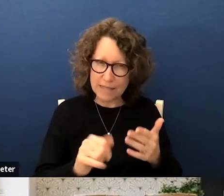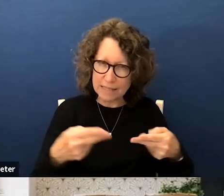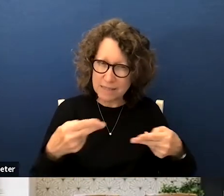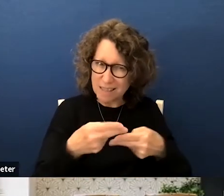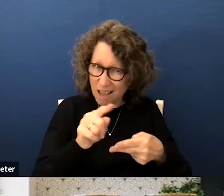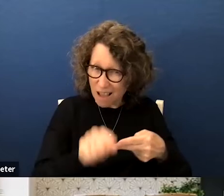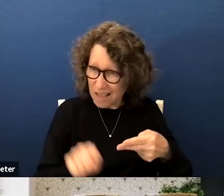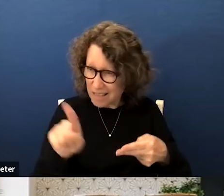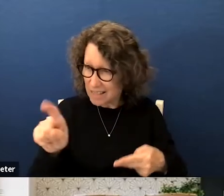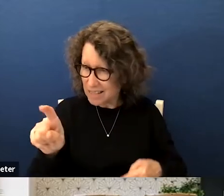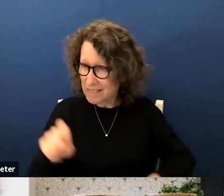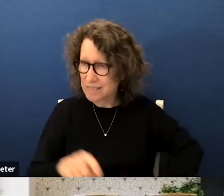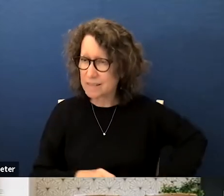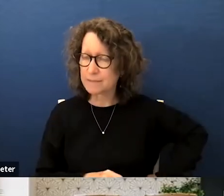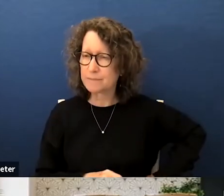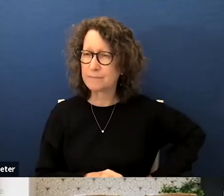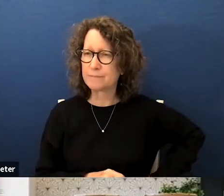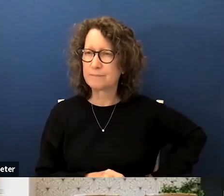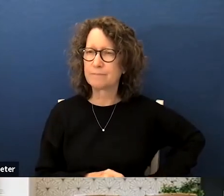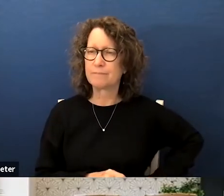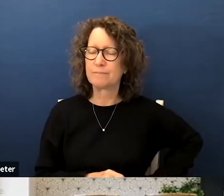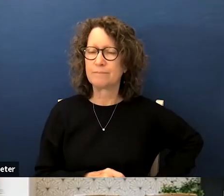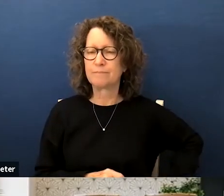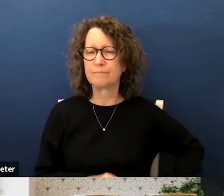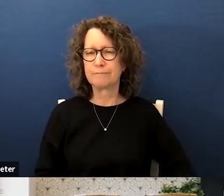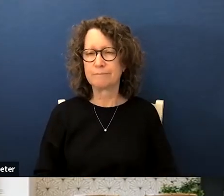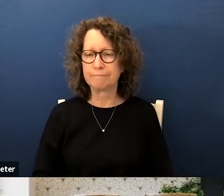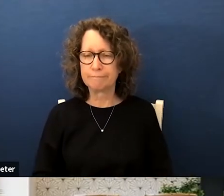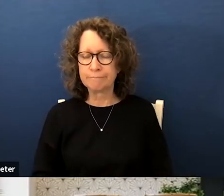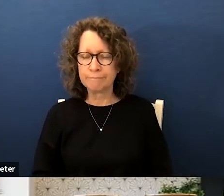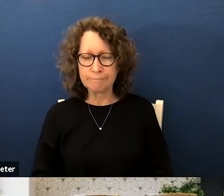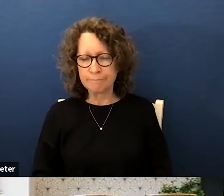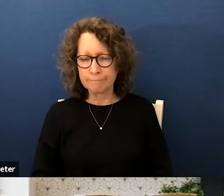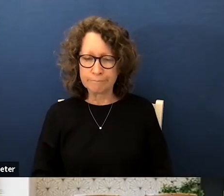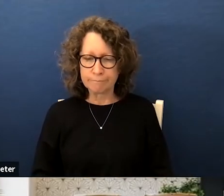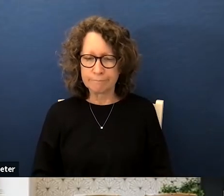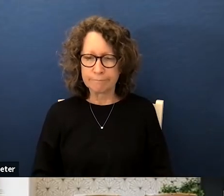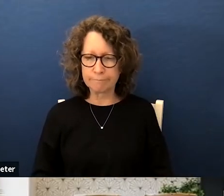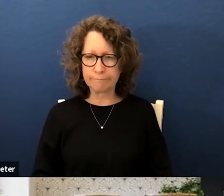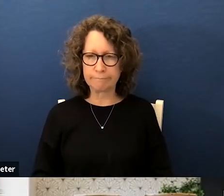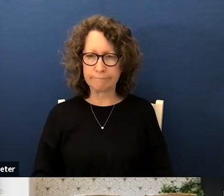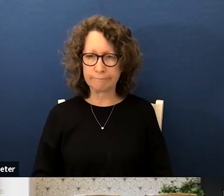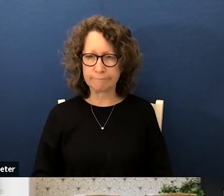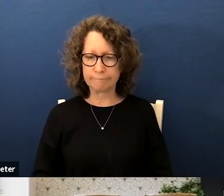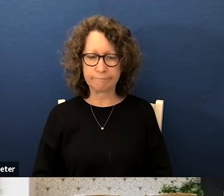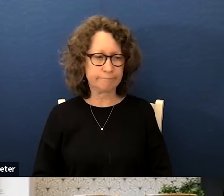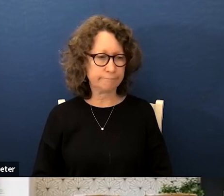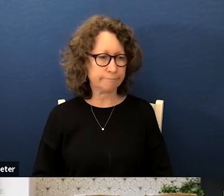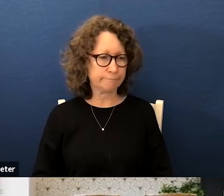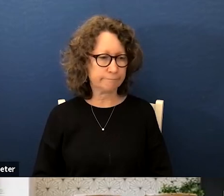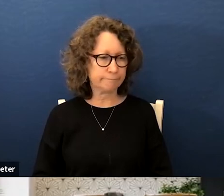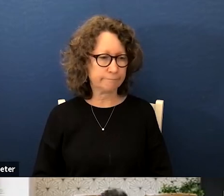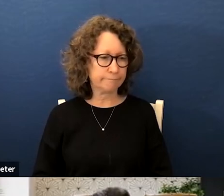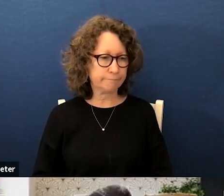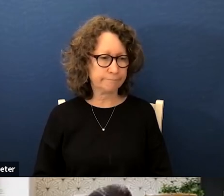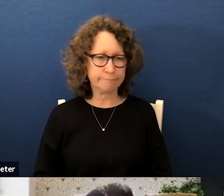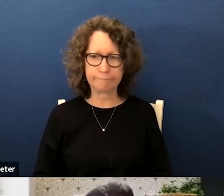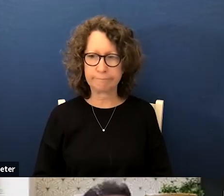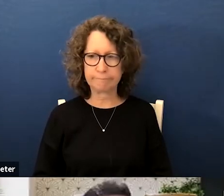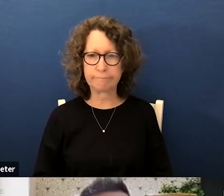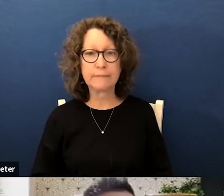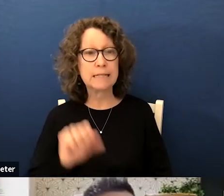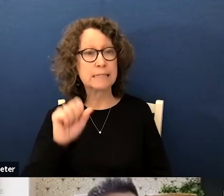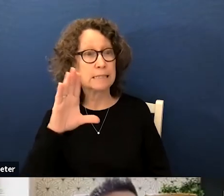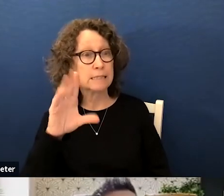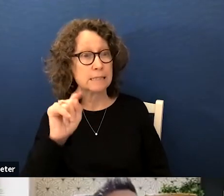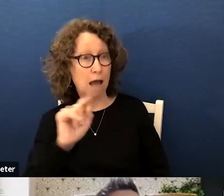just to